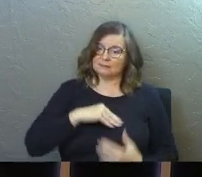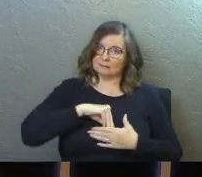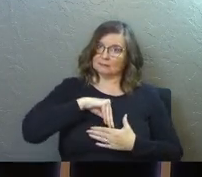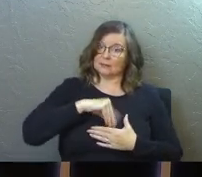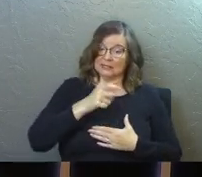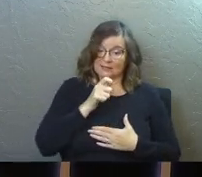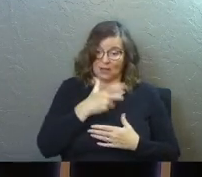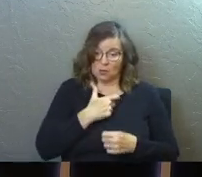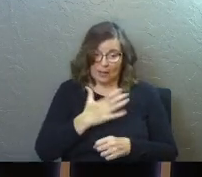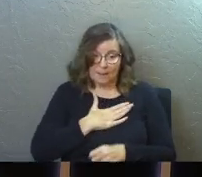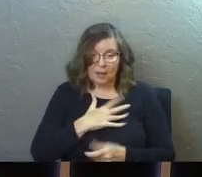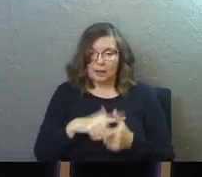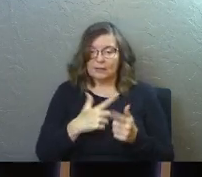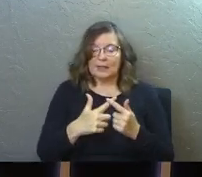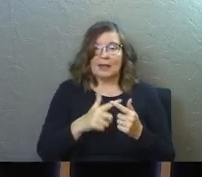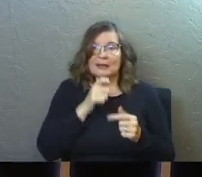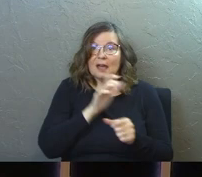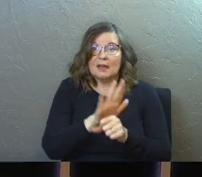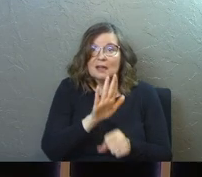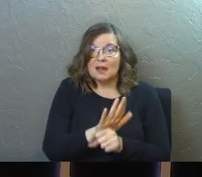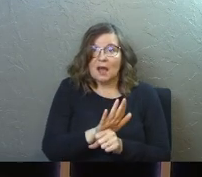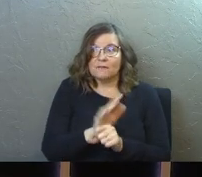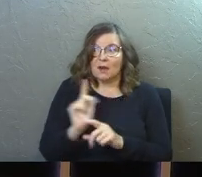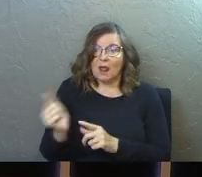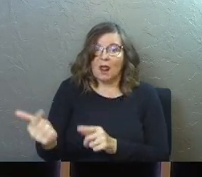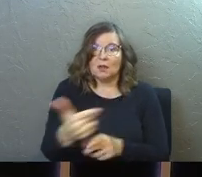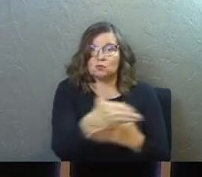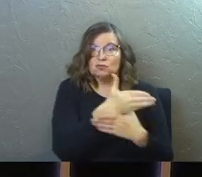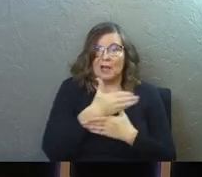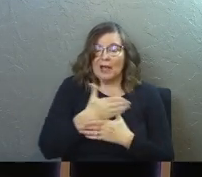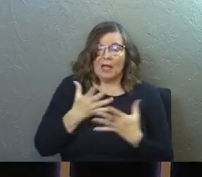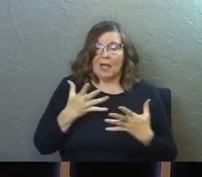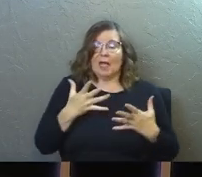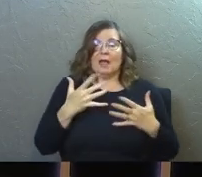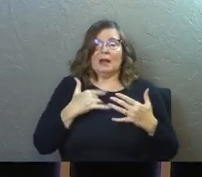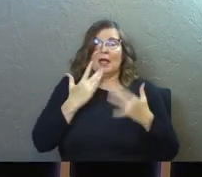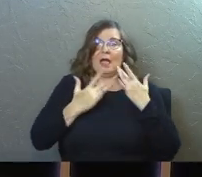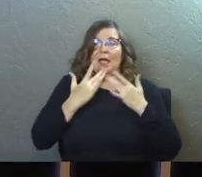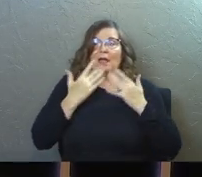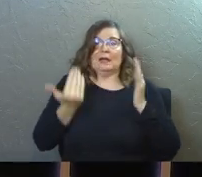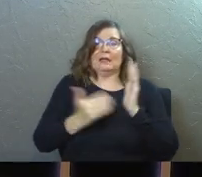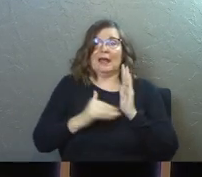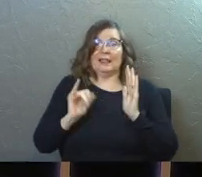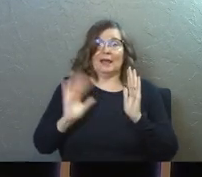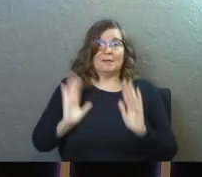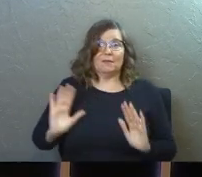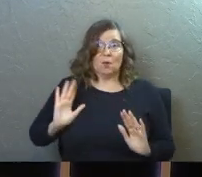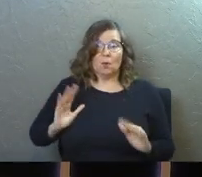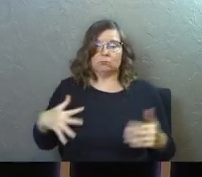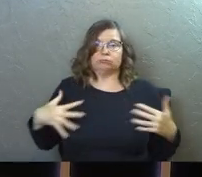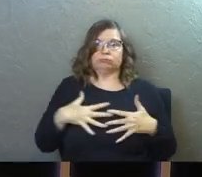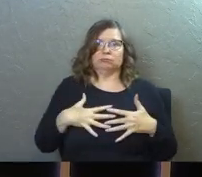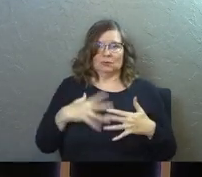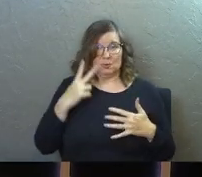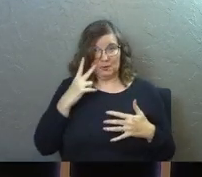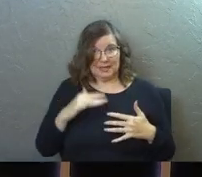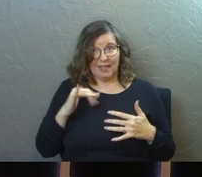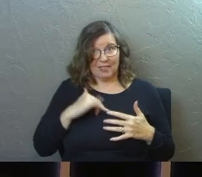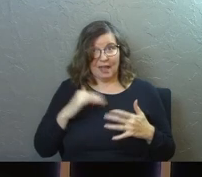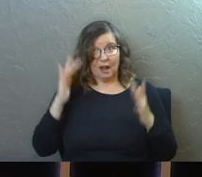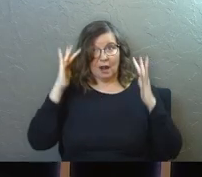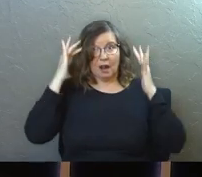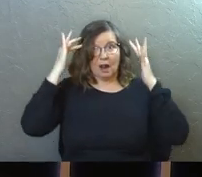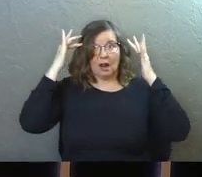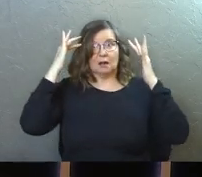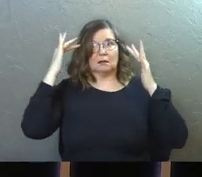Because if I don't get mine, there's not going to be enough to go around and I'll go without again like I used to. Do you see how those